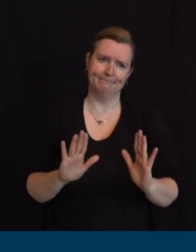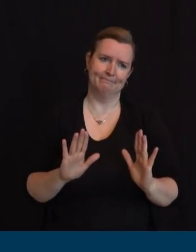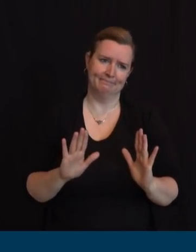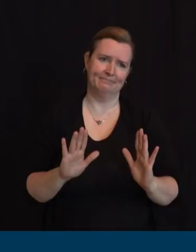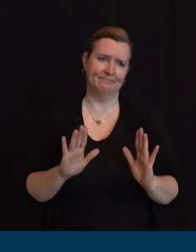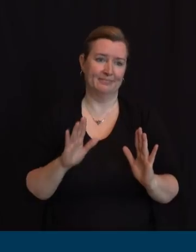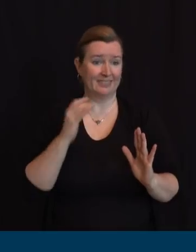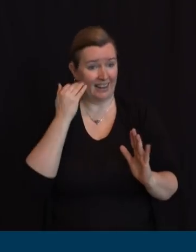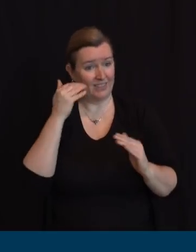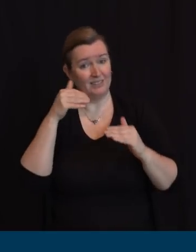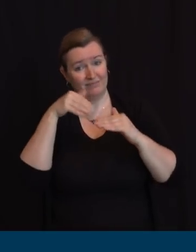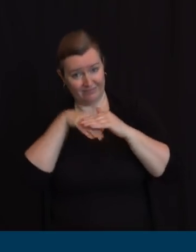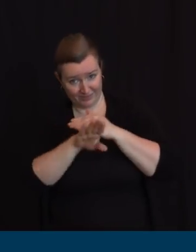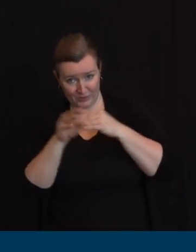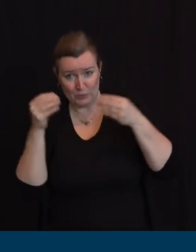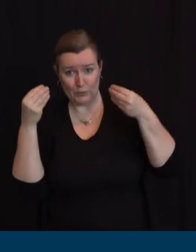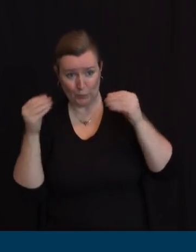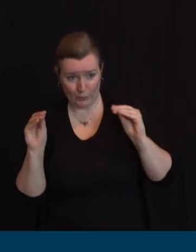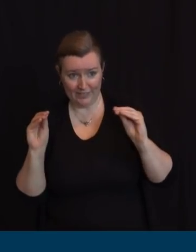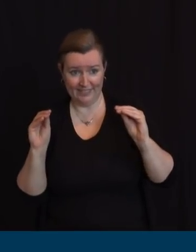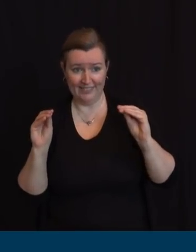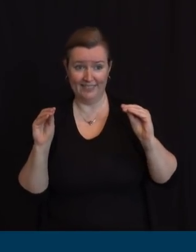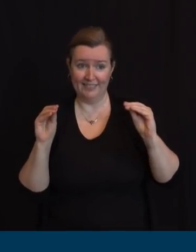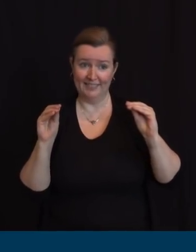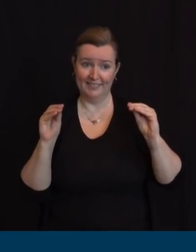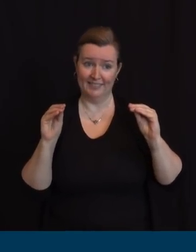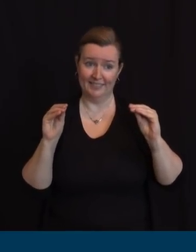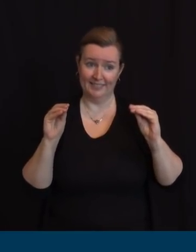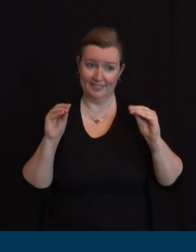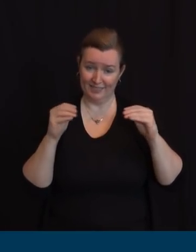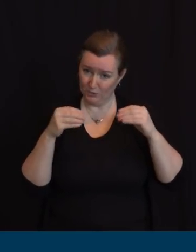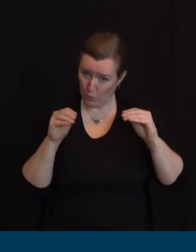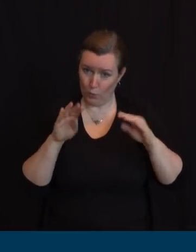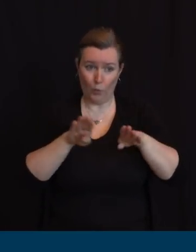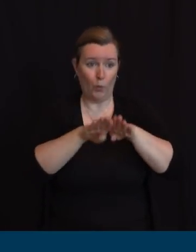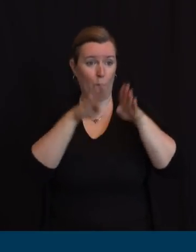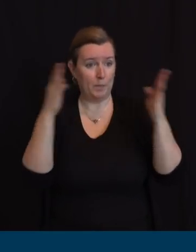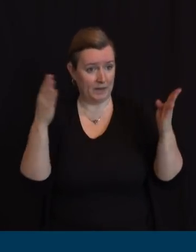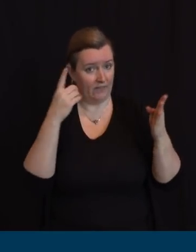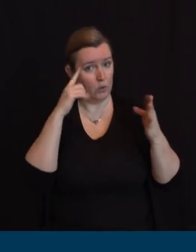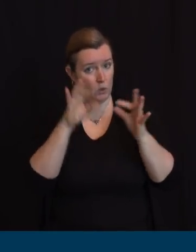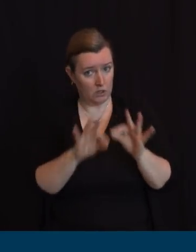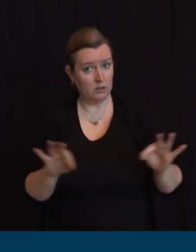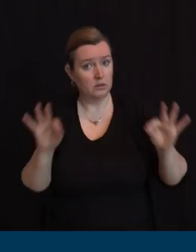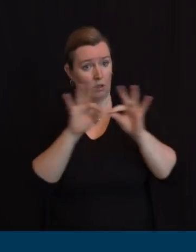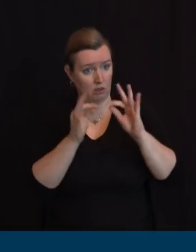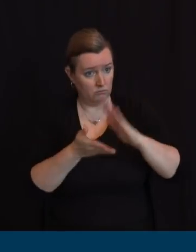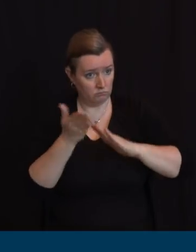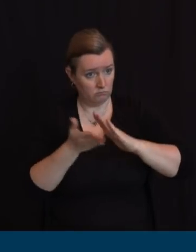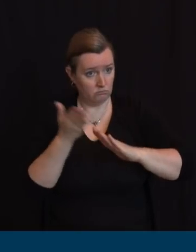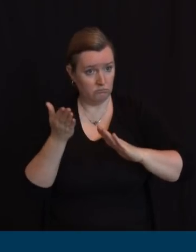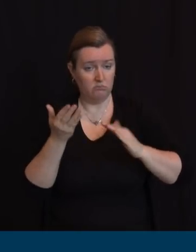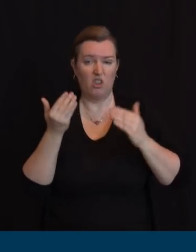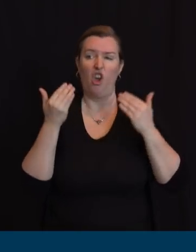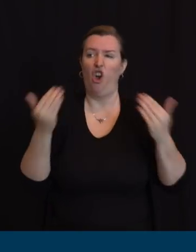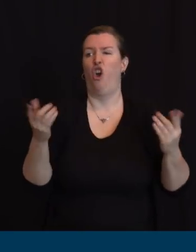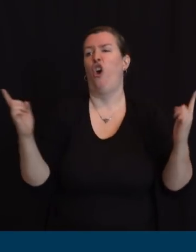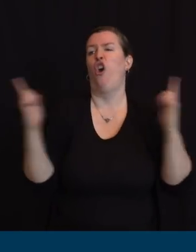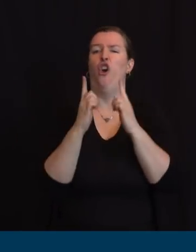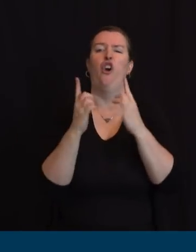operation you've got to keep your distance six feet you've got to have a face covering and you've got to play ball